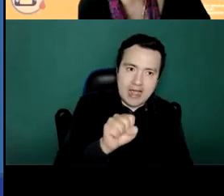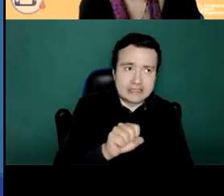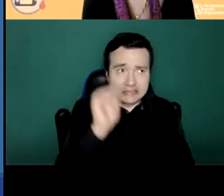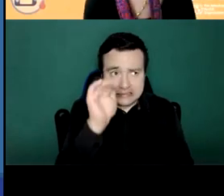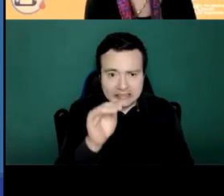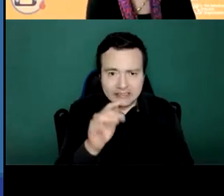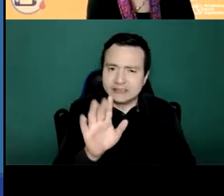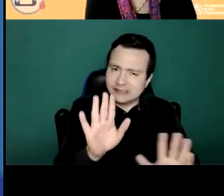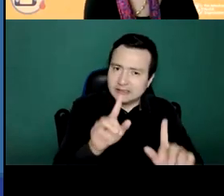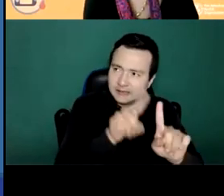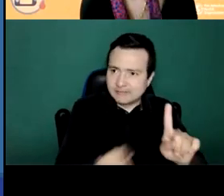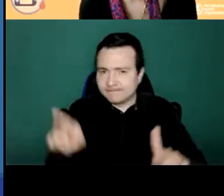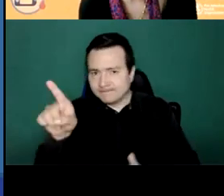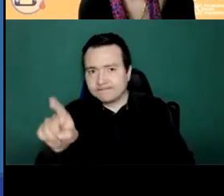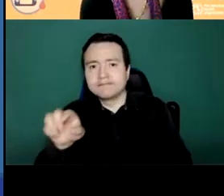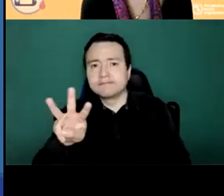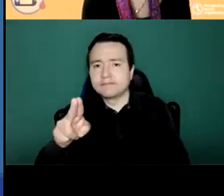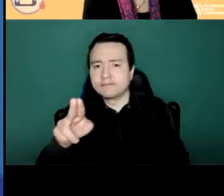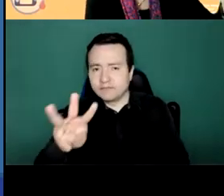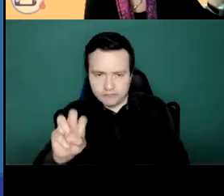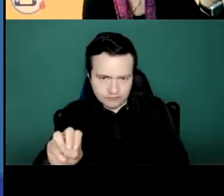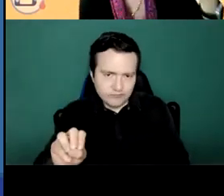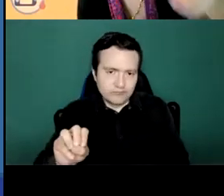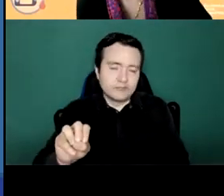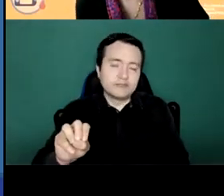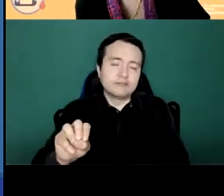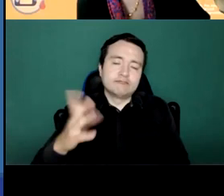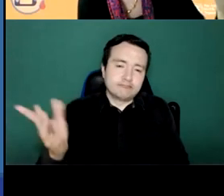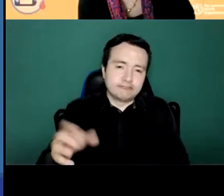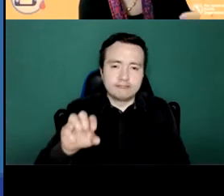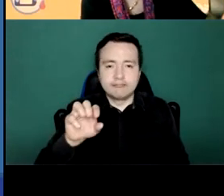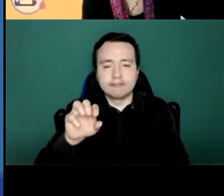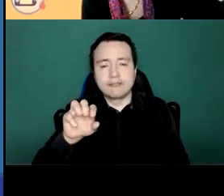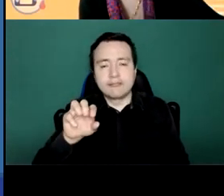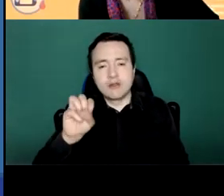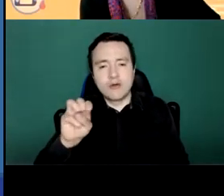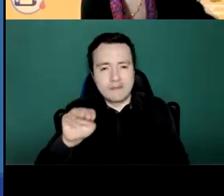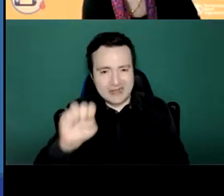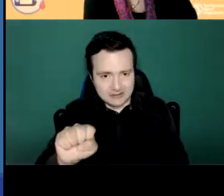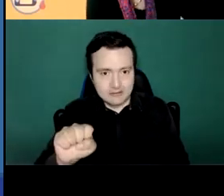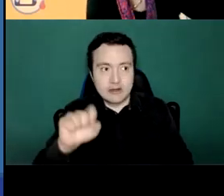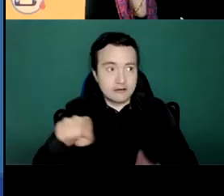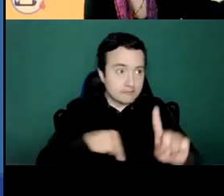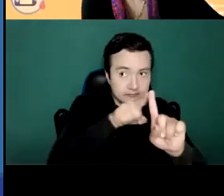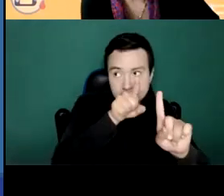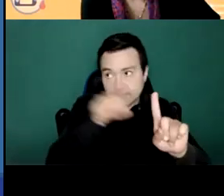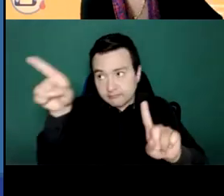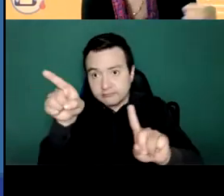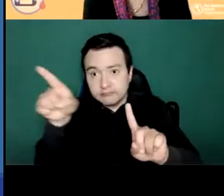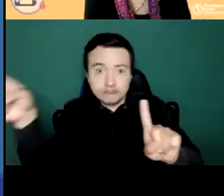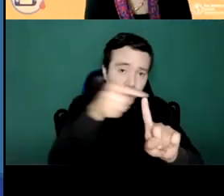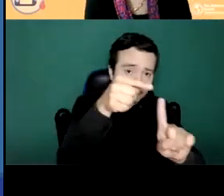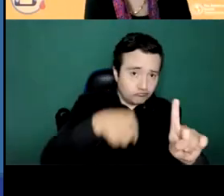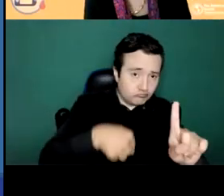the minister himself said that uh they requested help from paho and so did dr